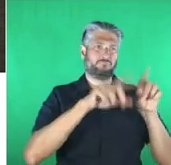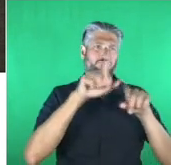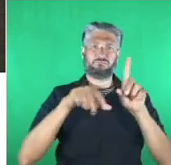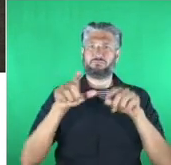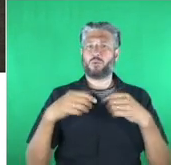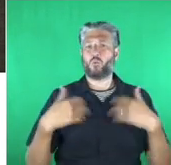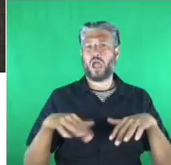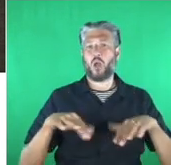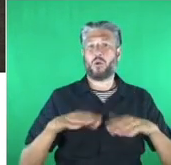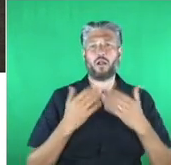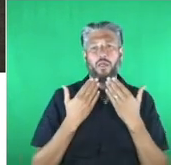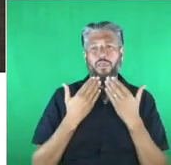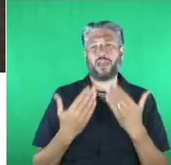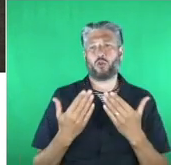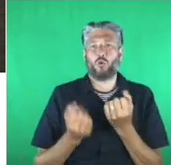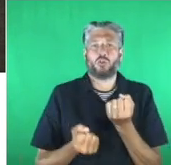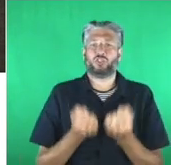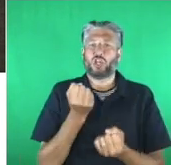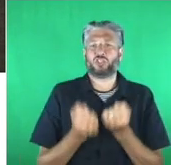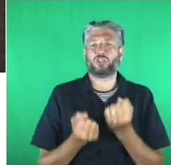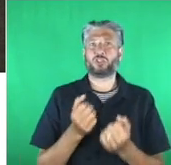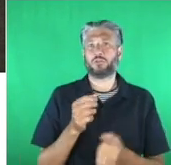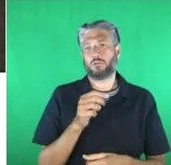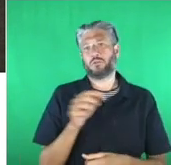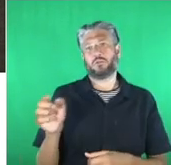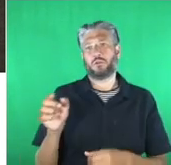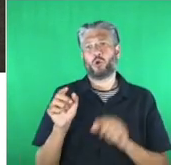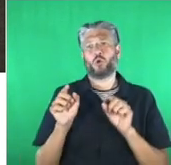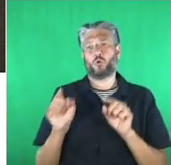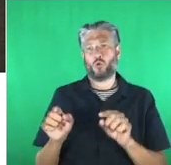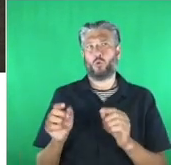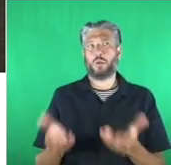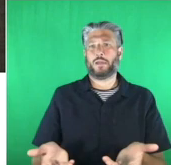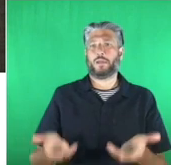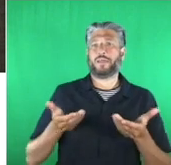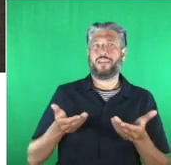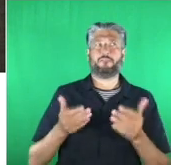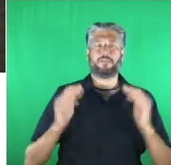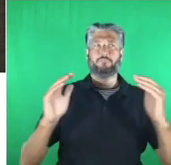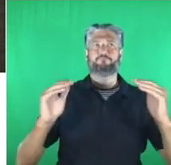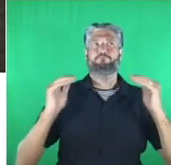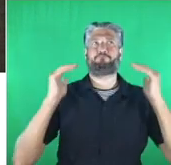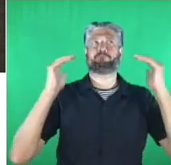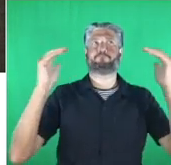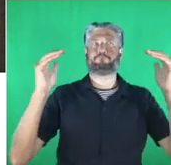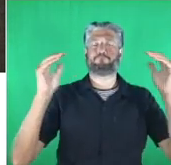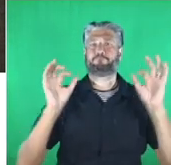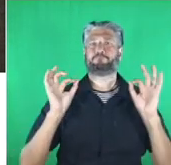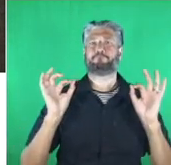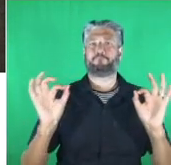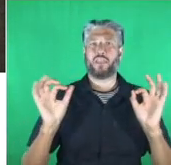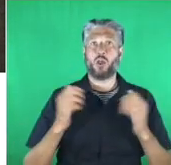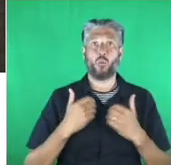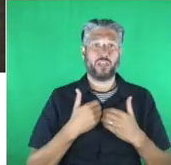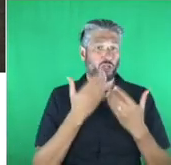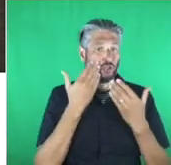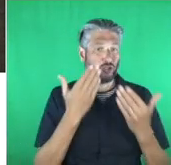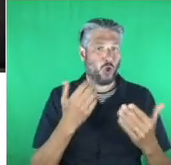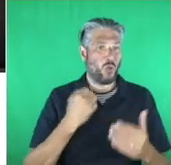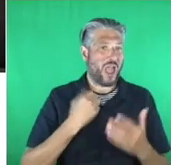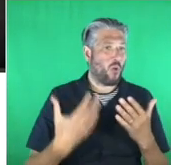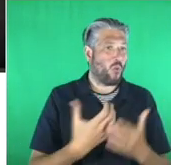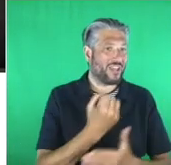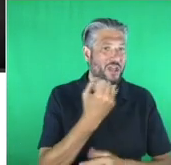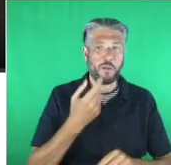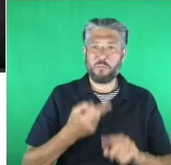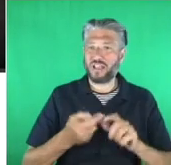do present us with so much credibility, which we then can show to our winners and to the outside world. So thank you. Of course,